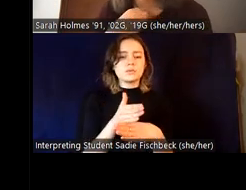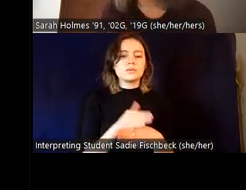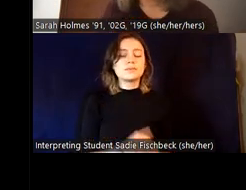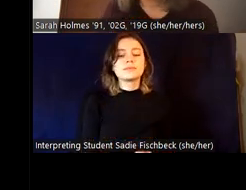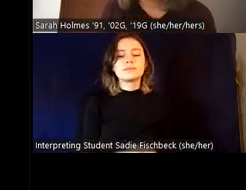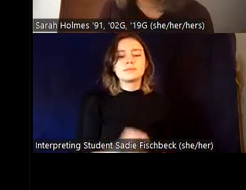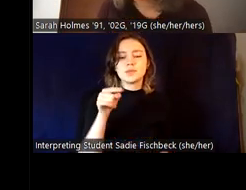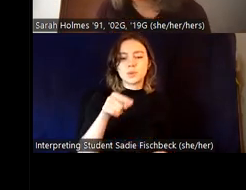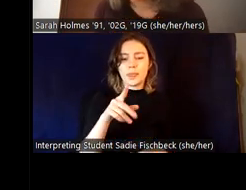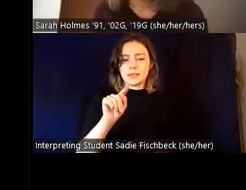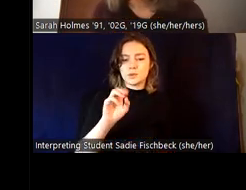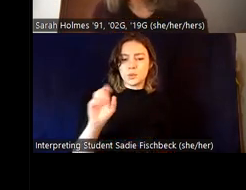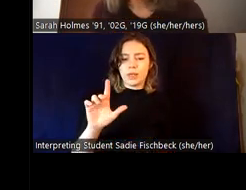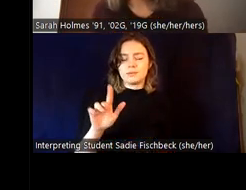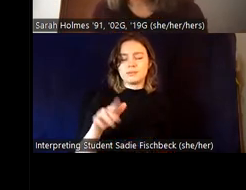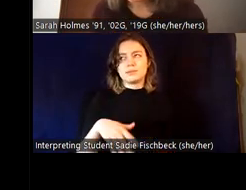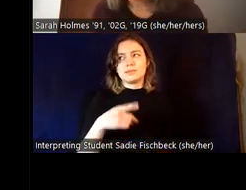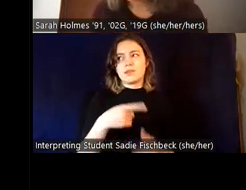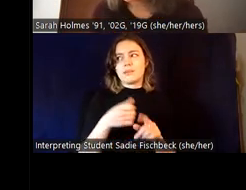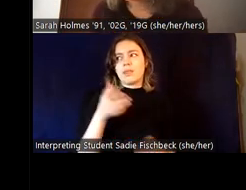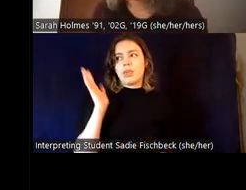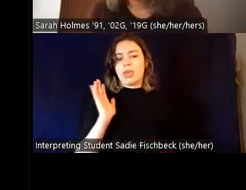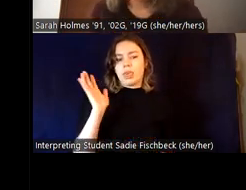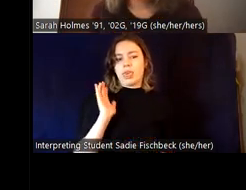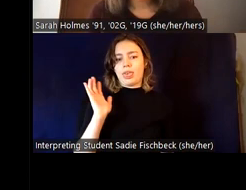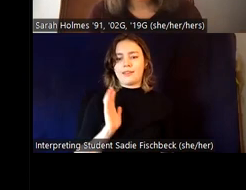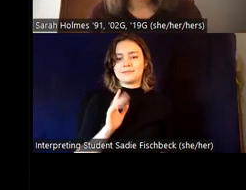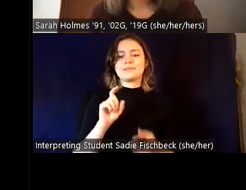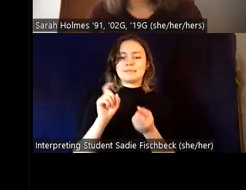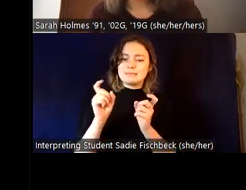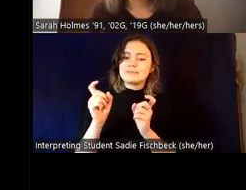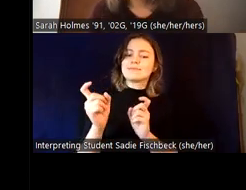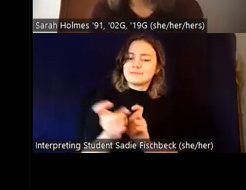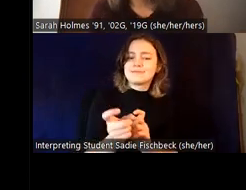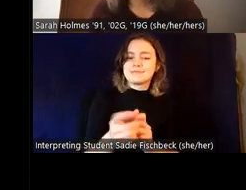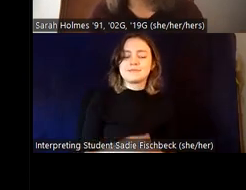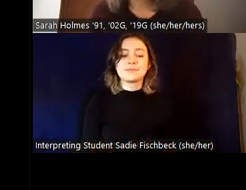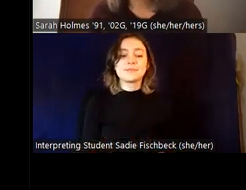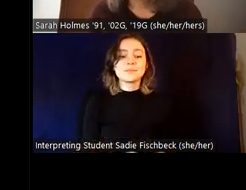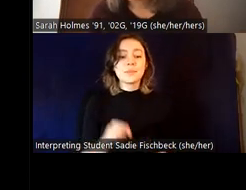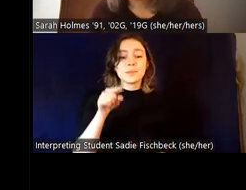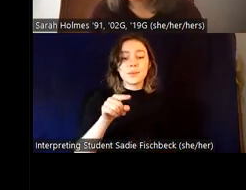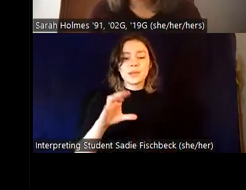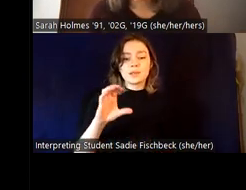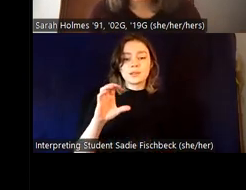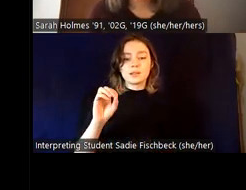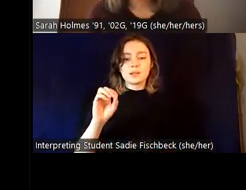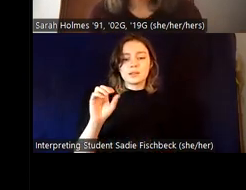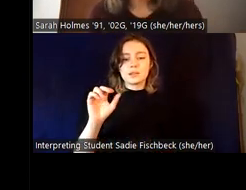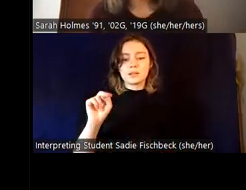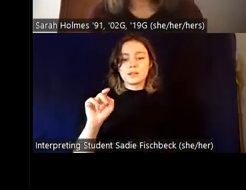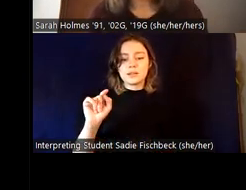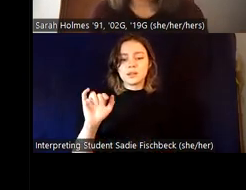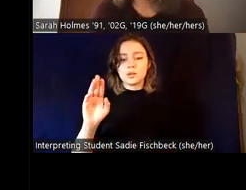school, I'll be honest. I've been using this for a long time, but it's evolved over time. They, these are, uh, you know, continuum of sex, gender, and sexuality.